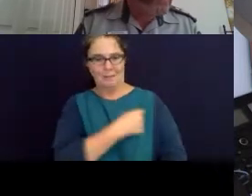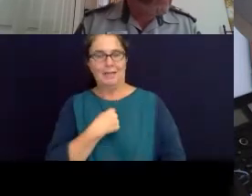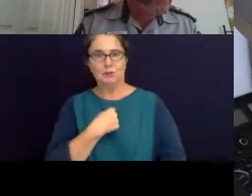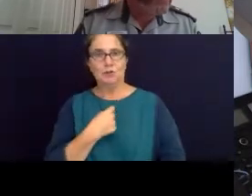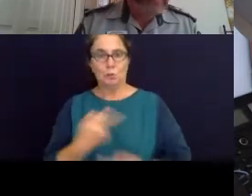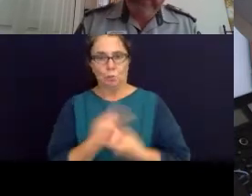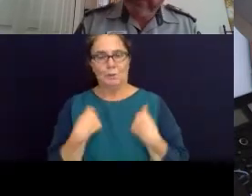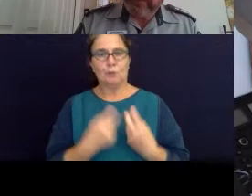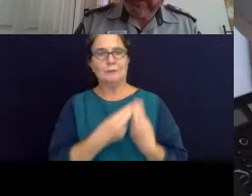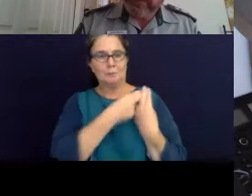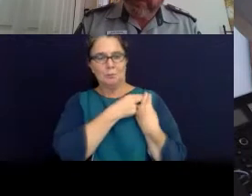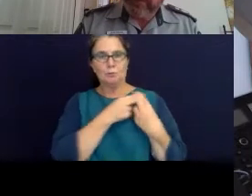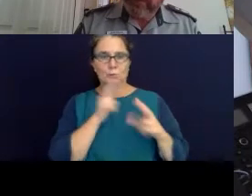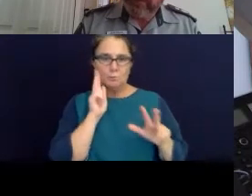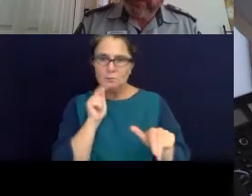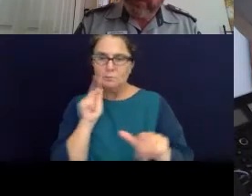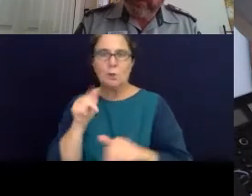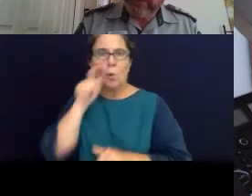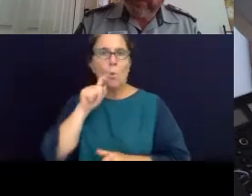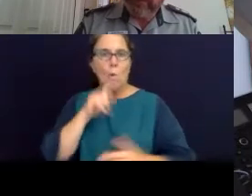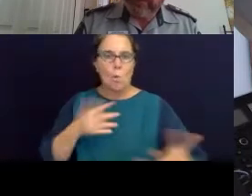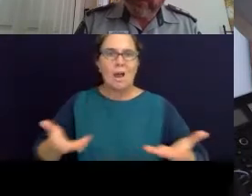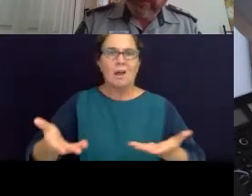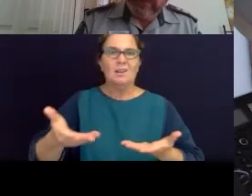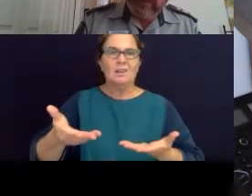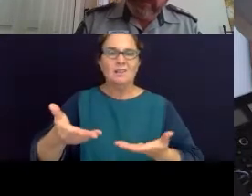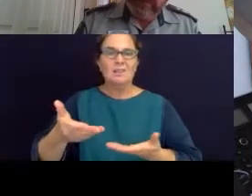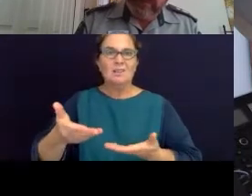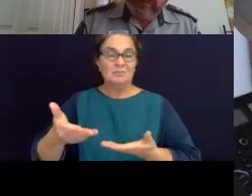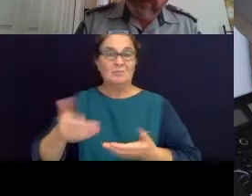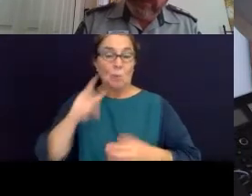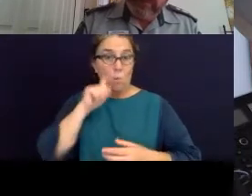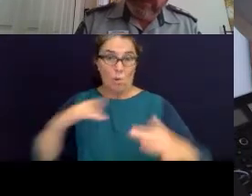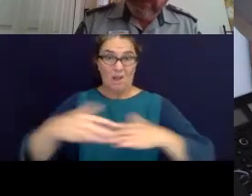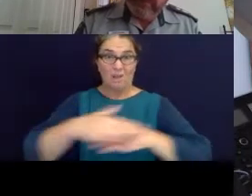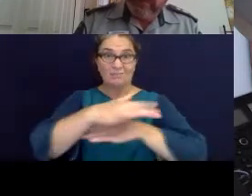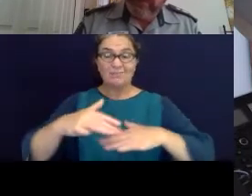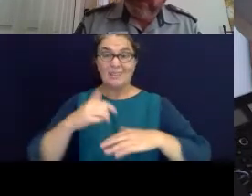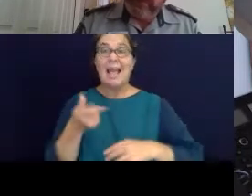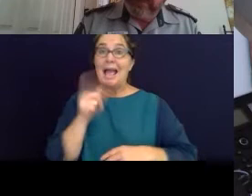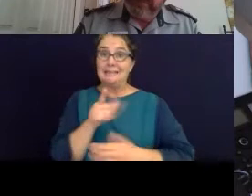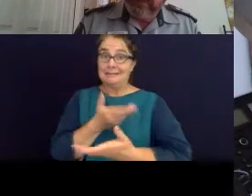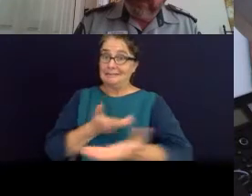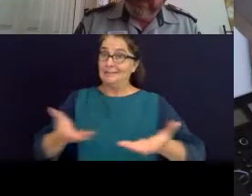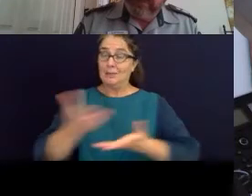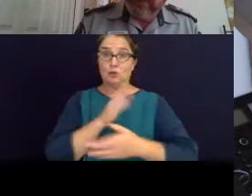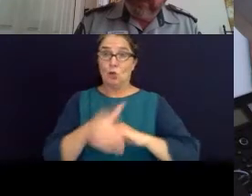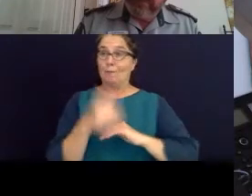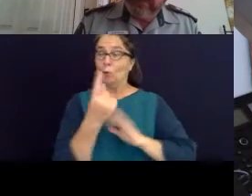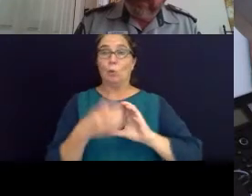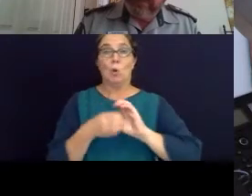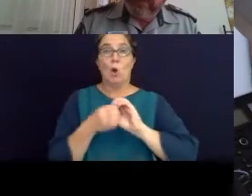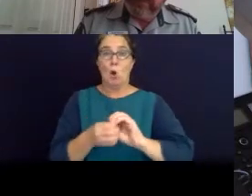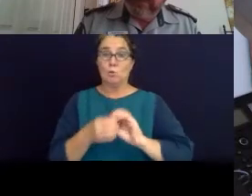And the discussion around ownership is something that's going to be the next battleground, if you like, in terms of authority and mana